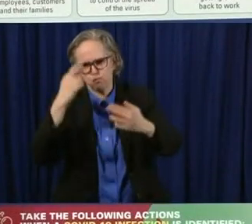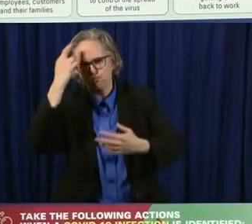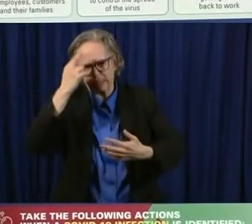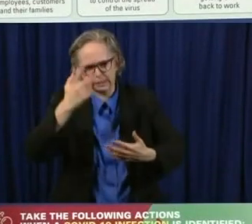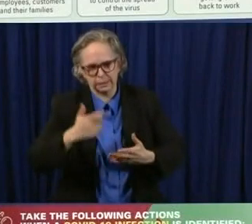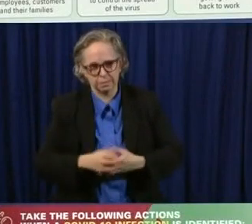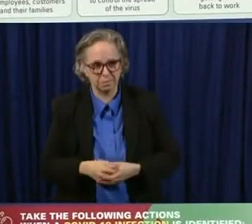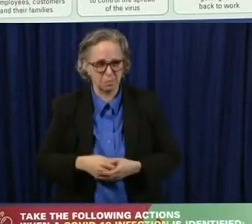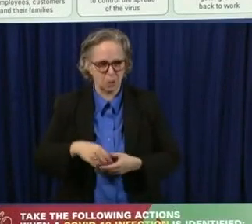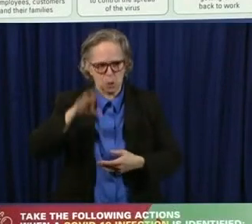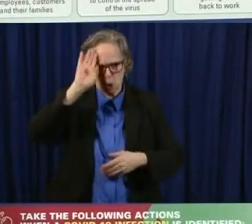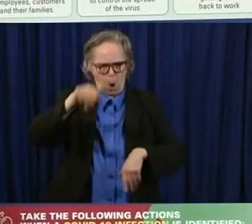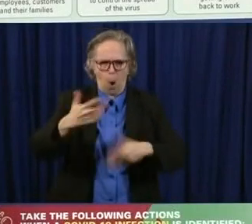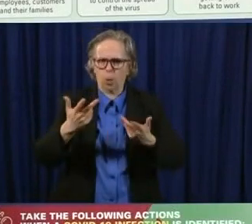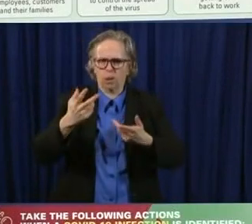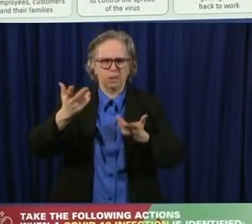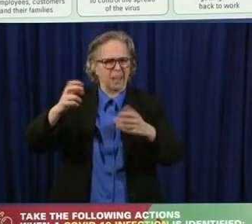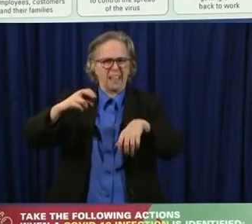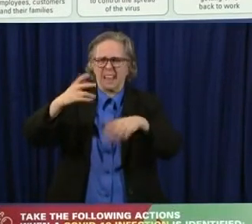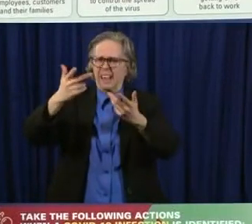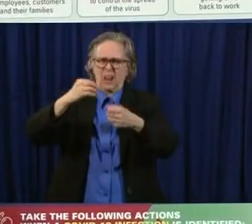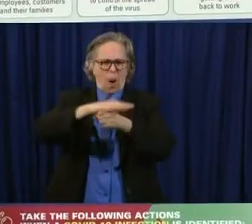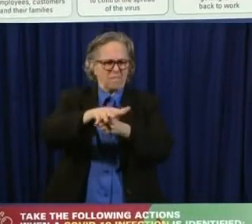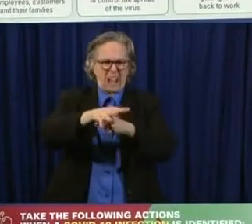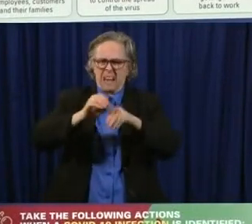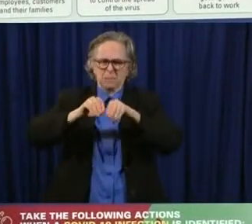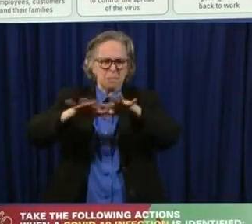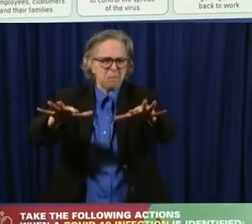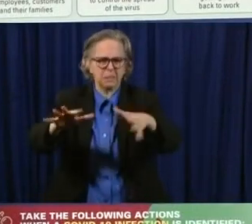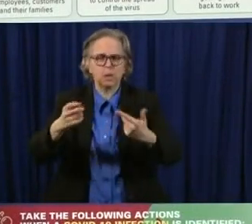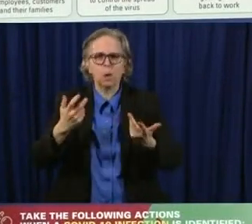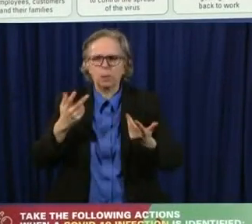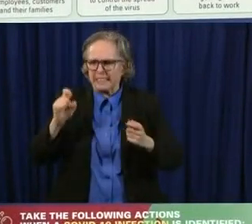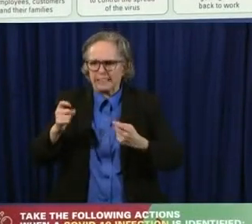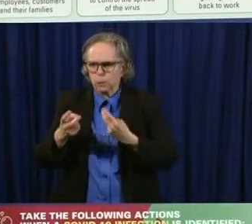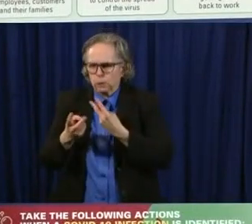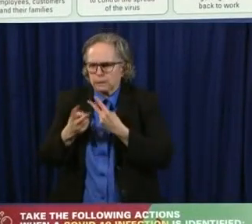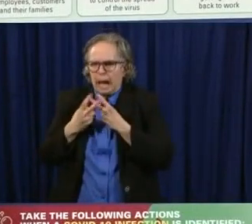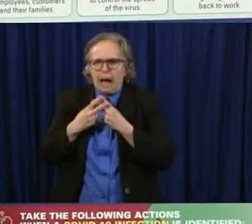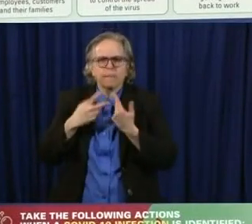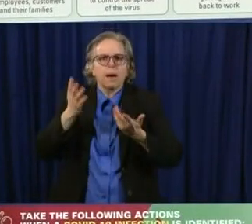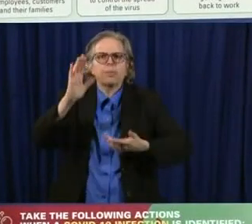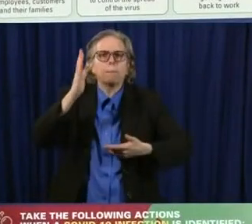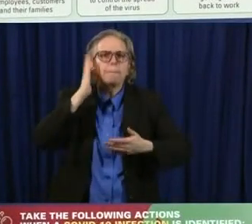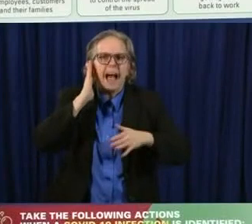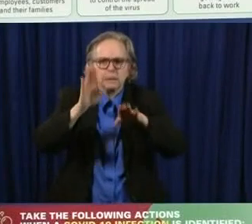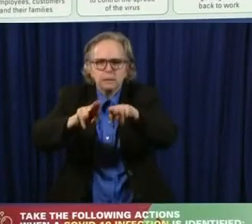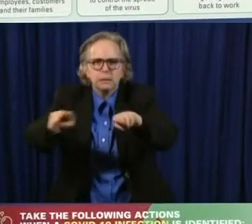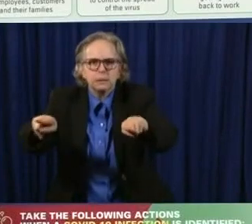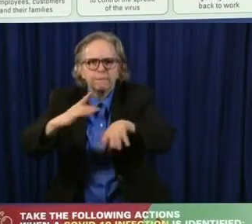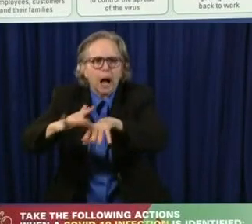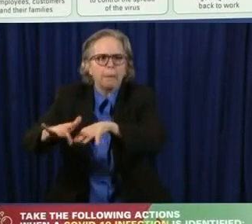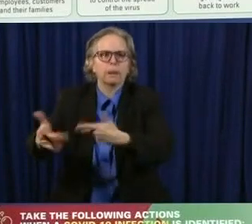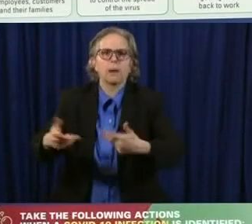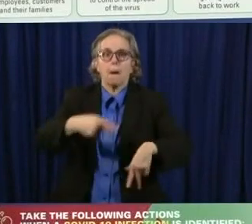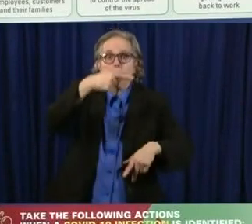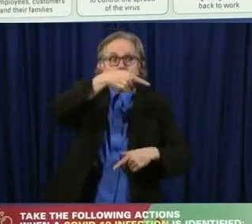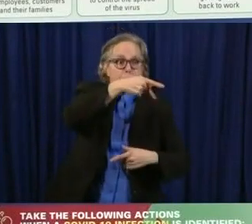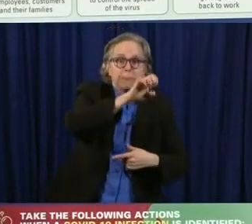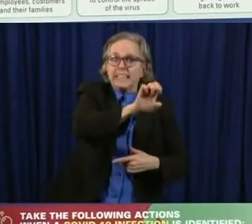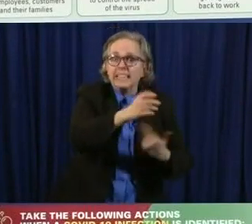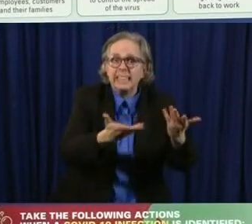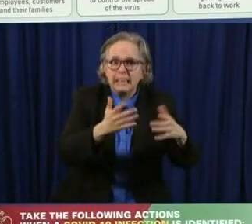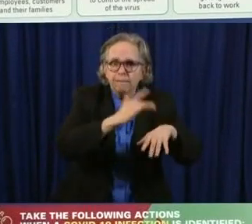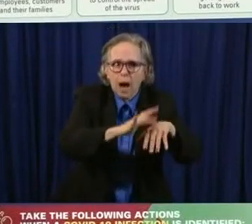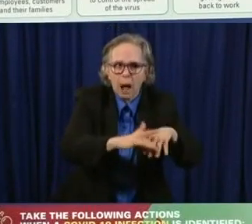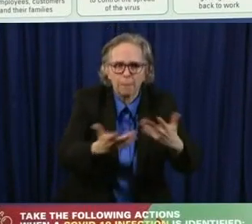to spread, that we had enough hospital beds to take care of it, that we had enough personal protection equipment, uh, for our